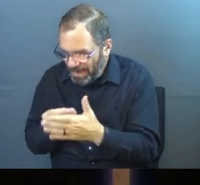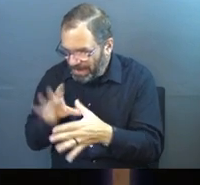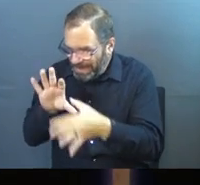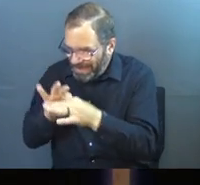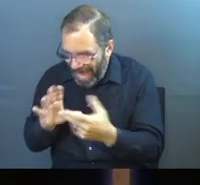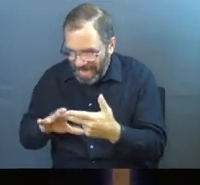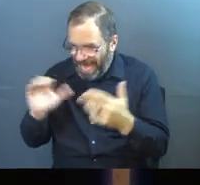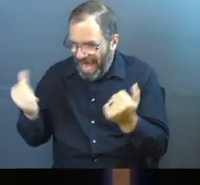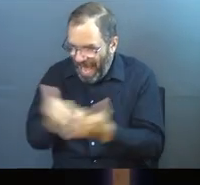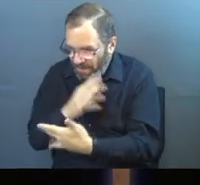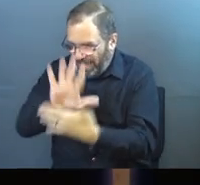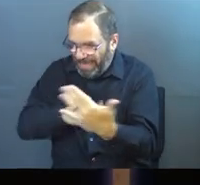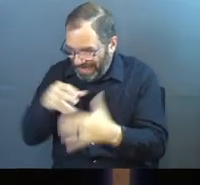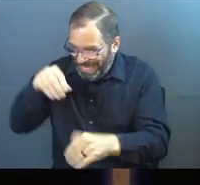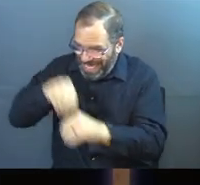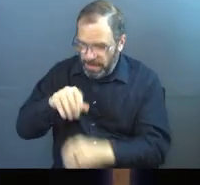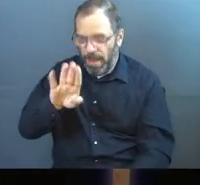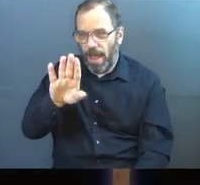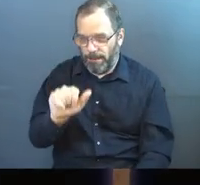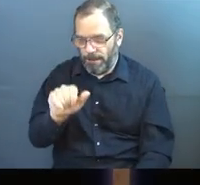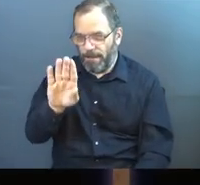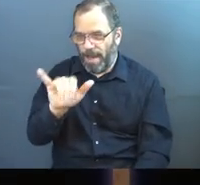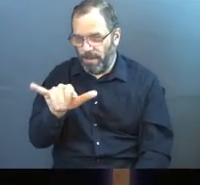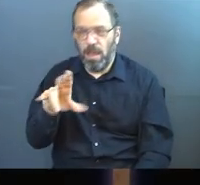and we've got our, our schedule in Babylon.